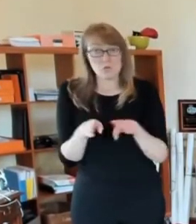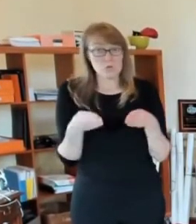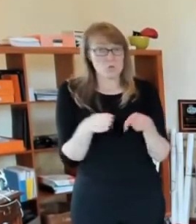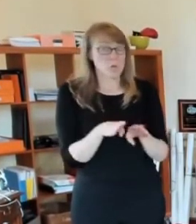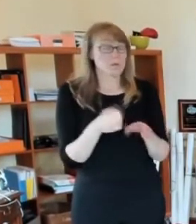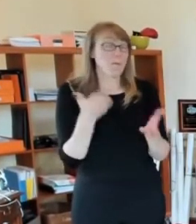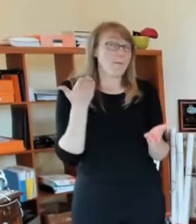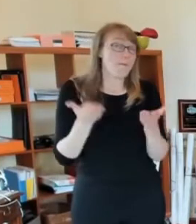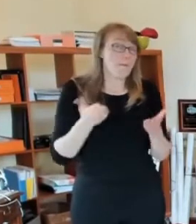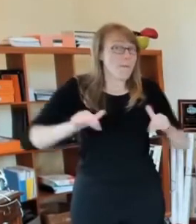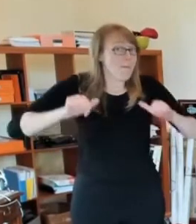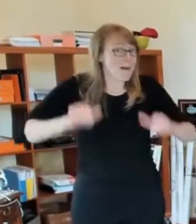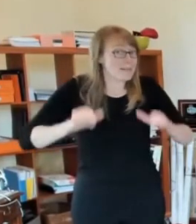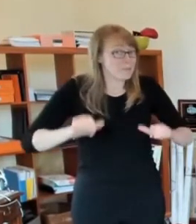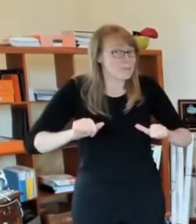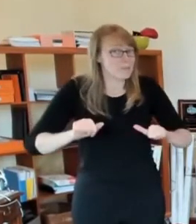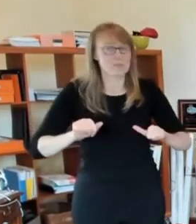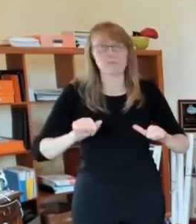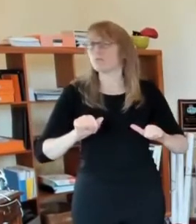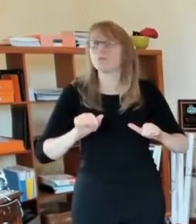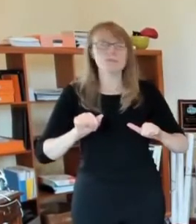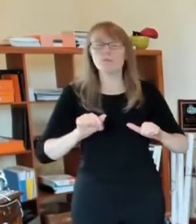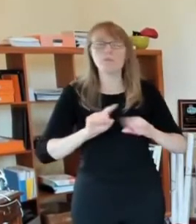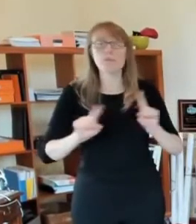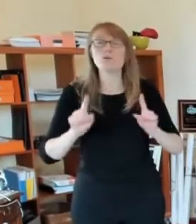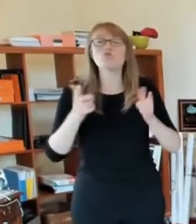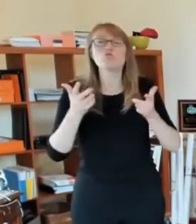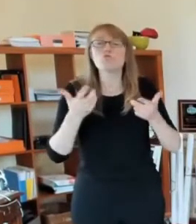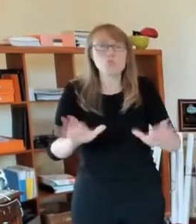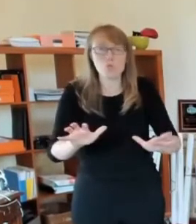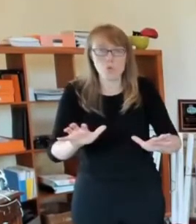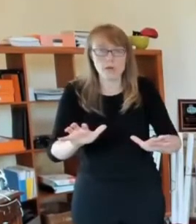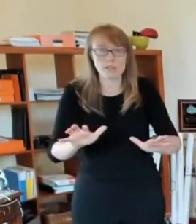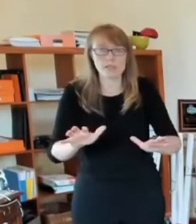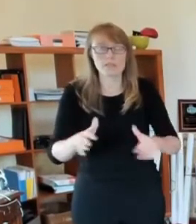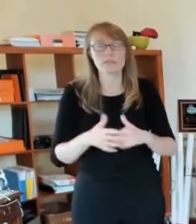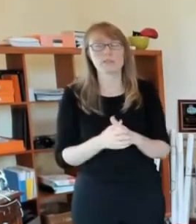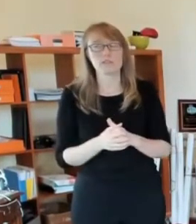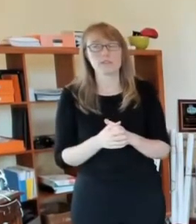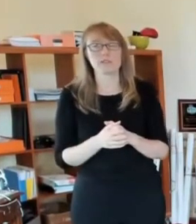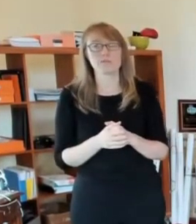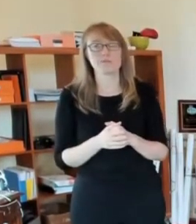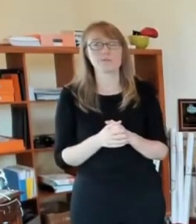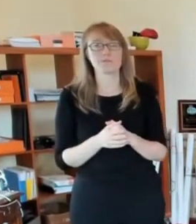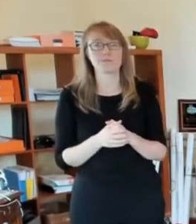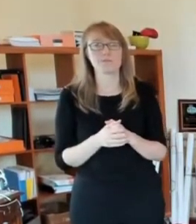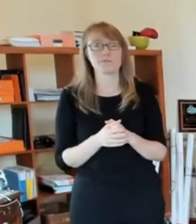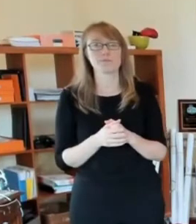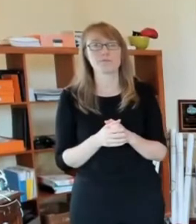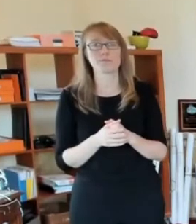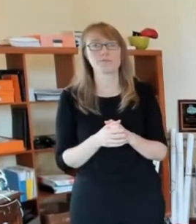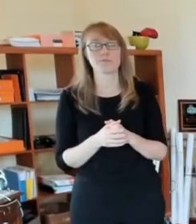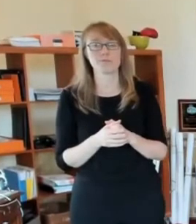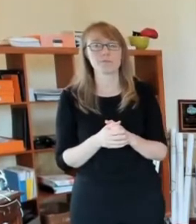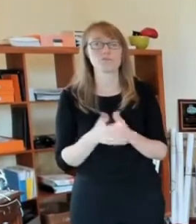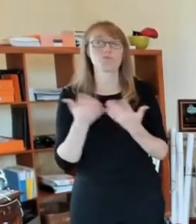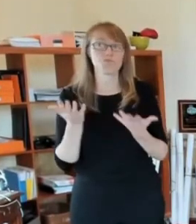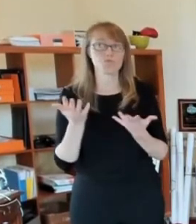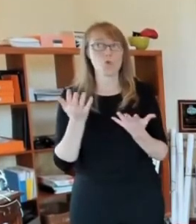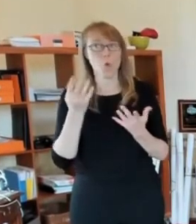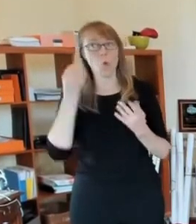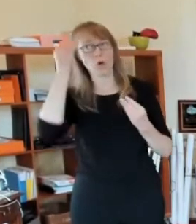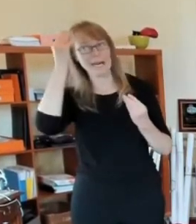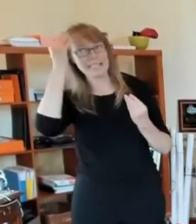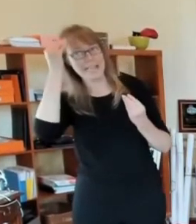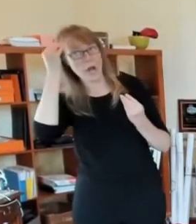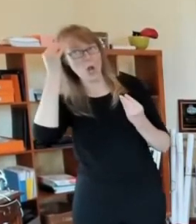work, but it is, uh, certainly, uh, not out of the realm of possibilities, but I'm